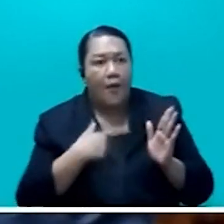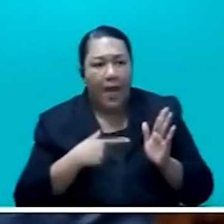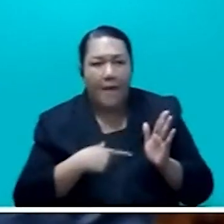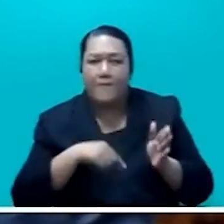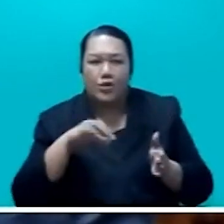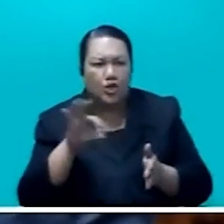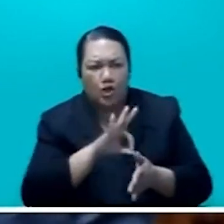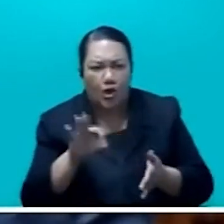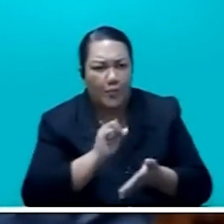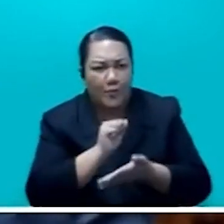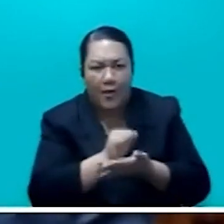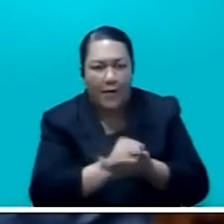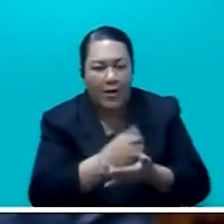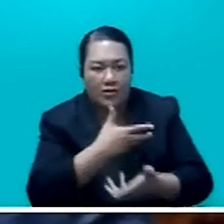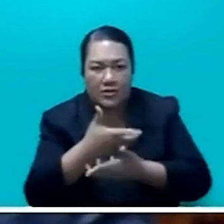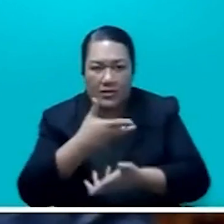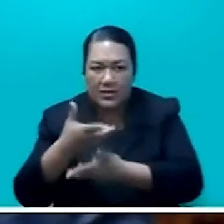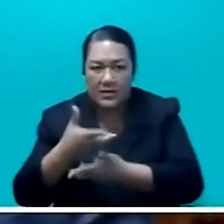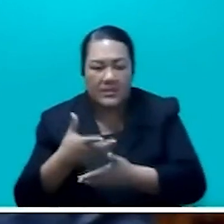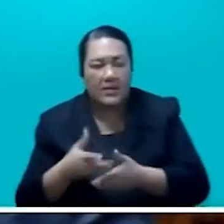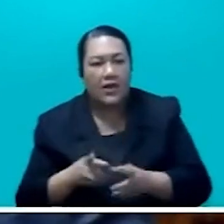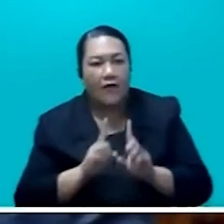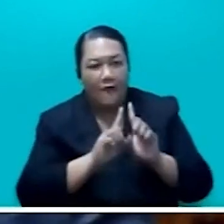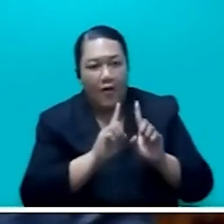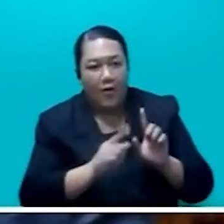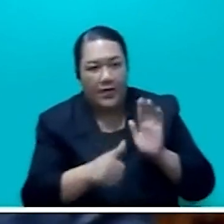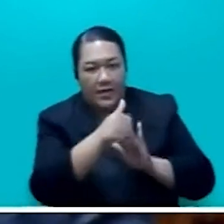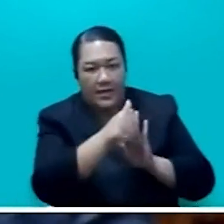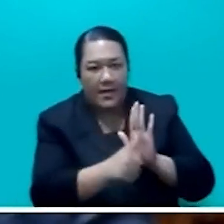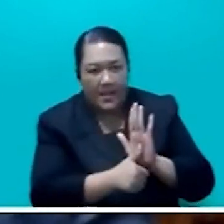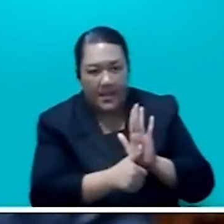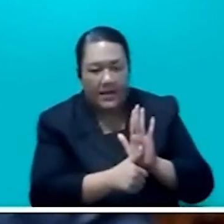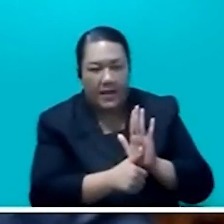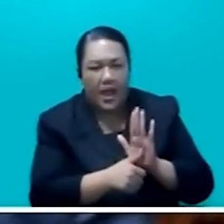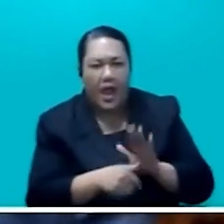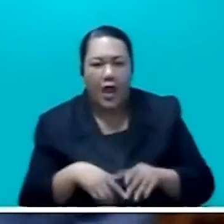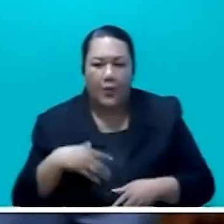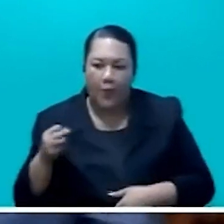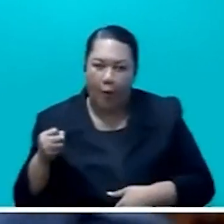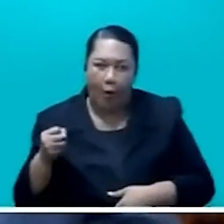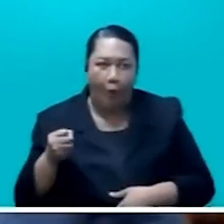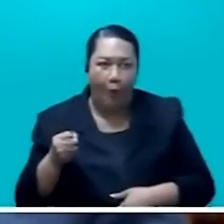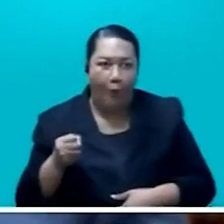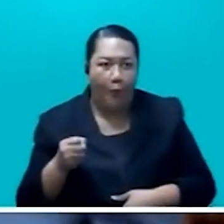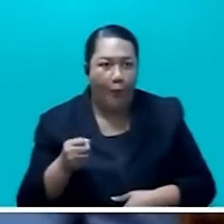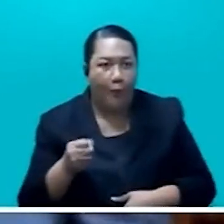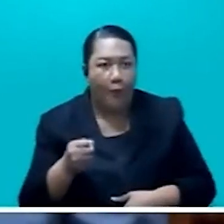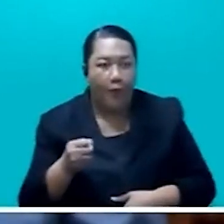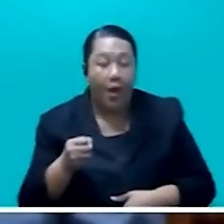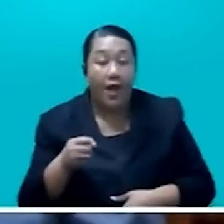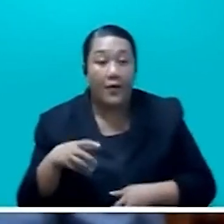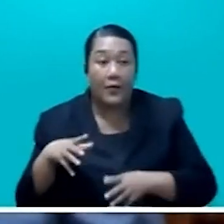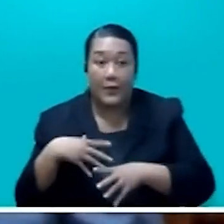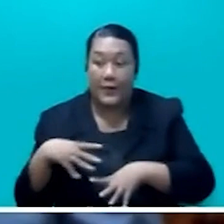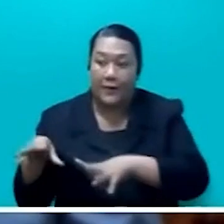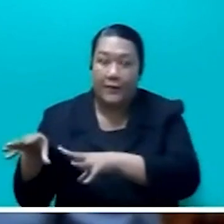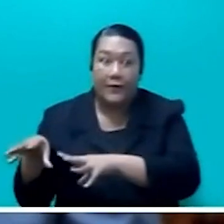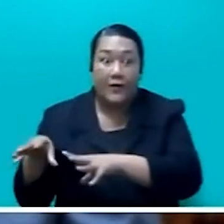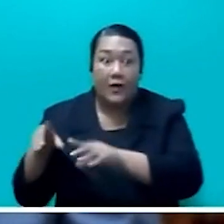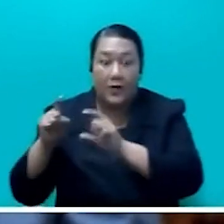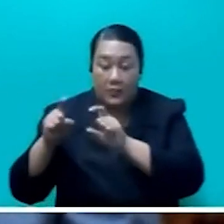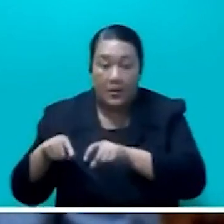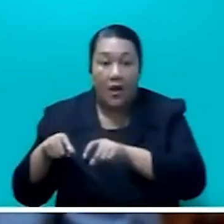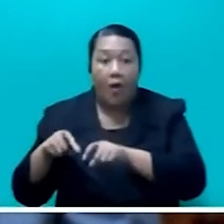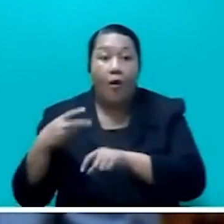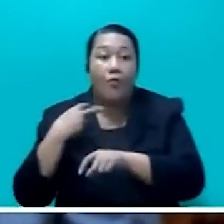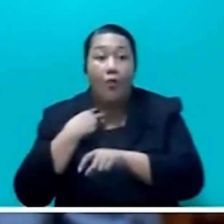was not done according to the act. And we were holed up from home during COVID, in the night,